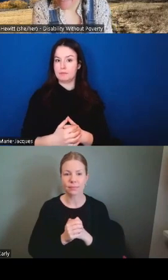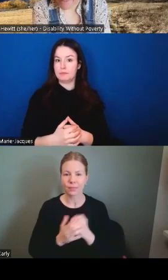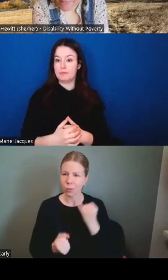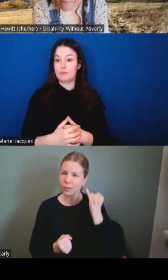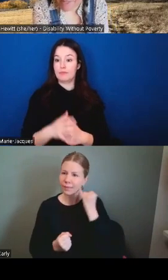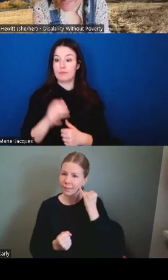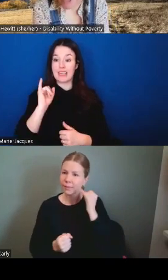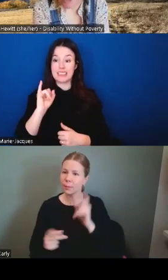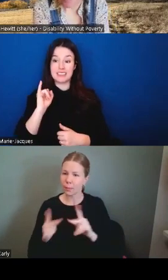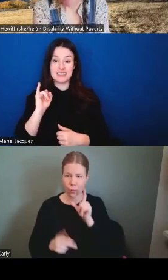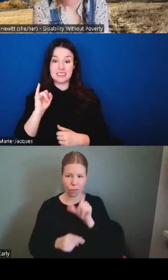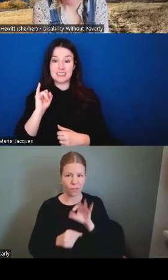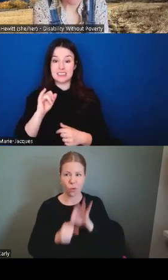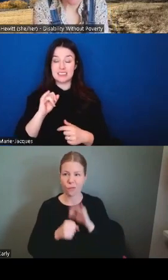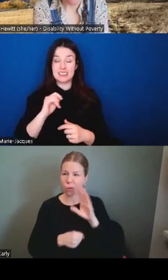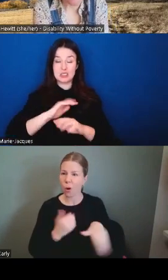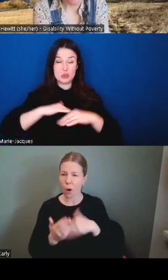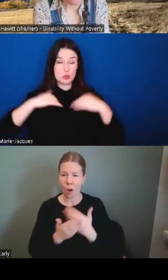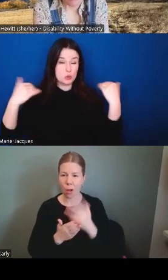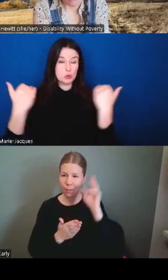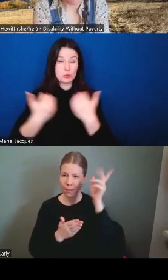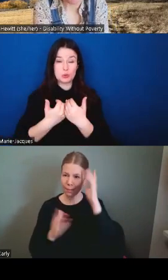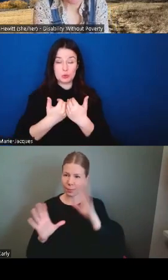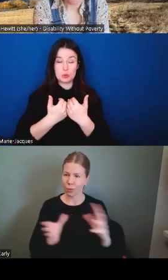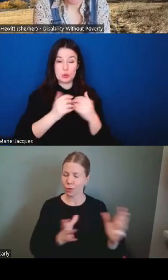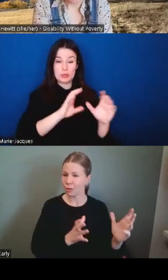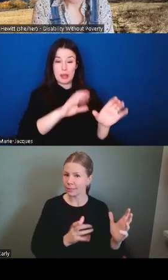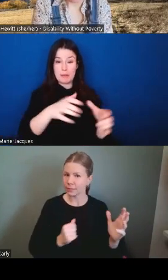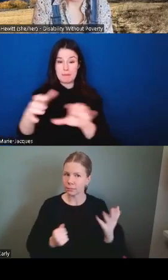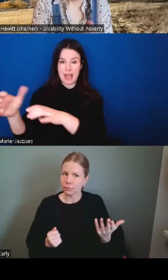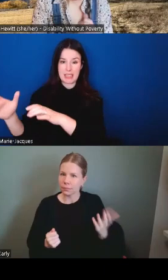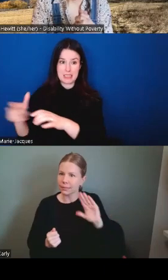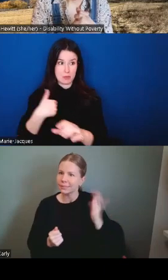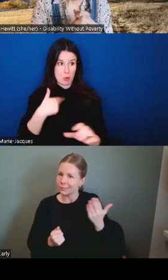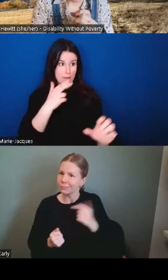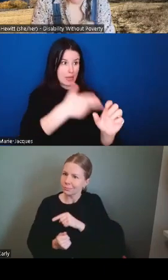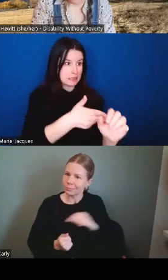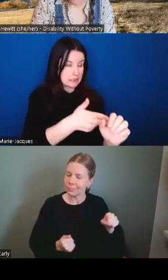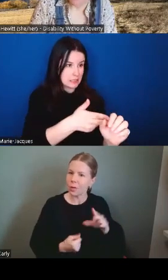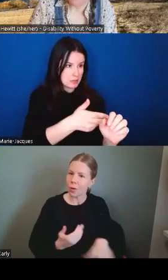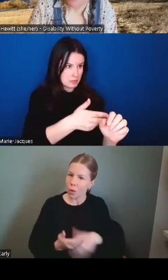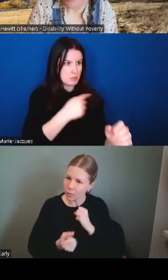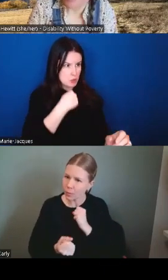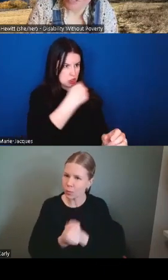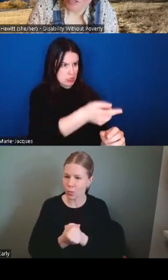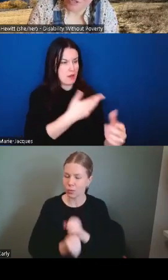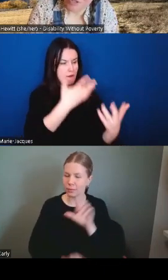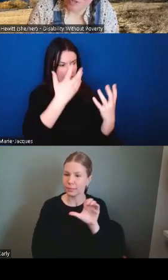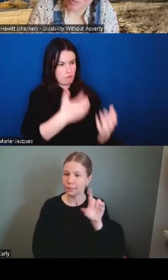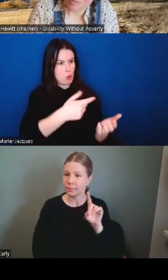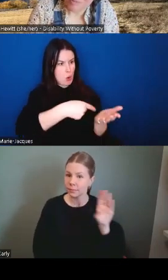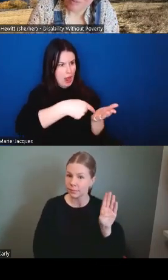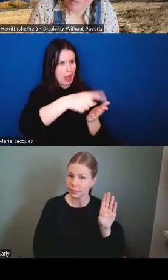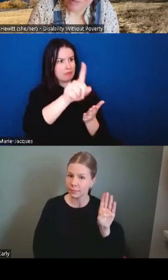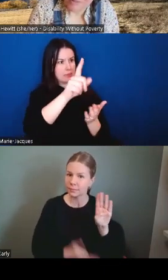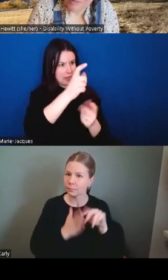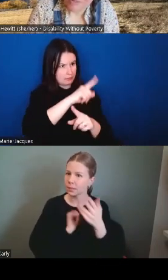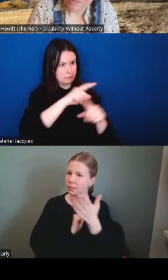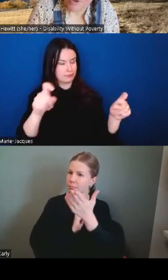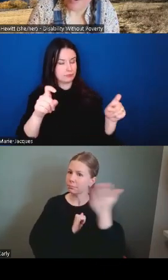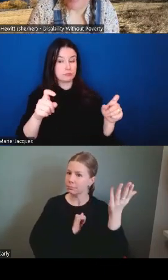that they believe that this should be funded and continue to happen that's what those parties should do